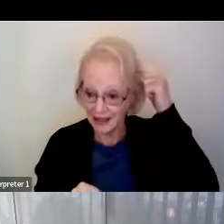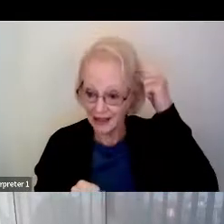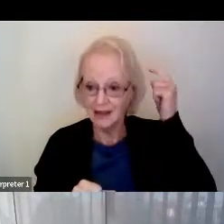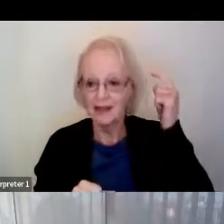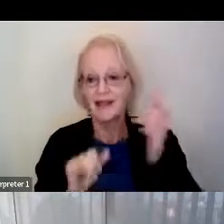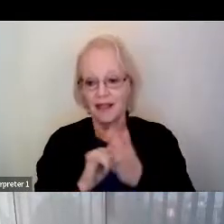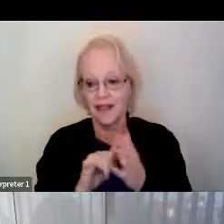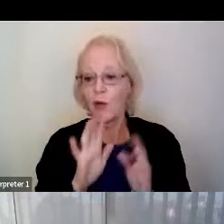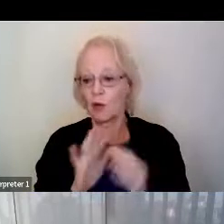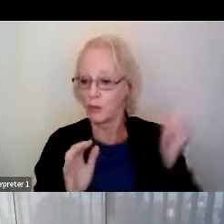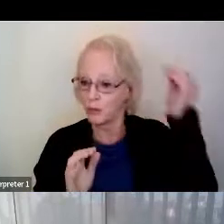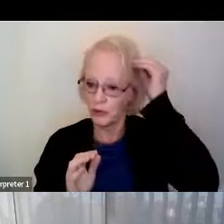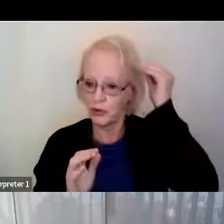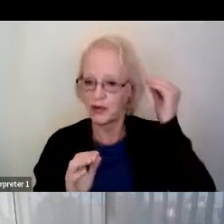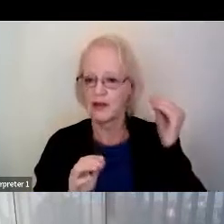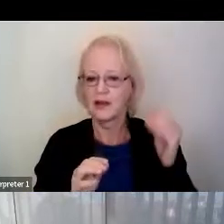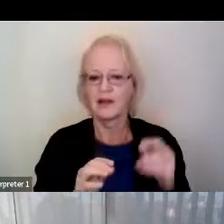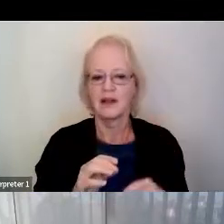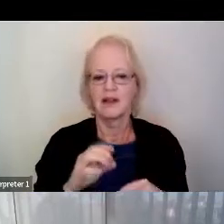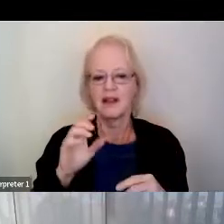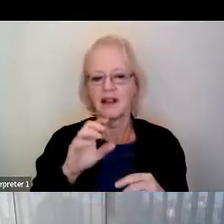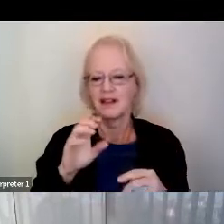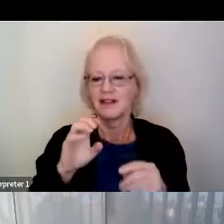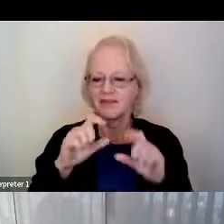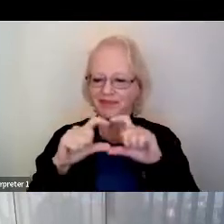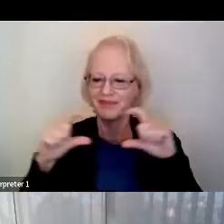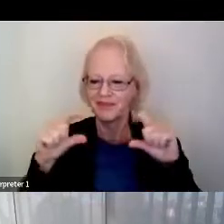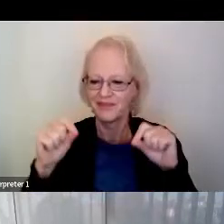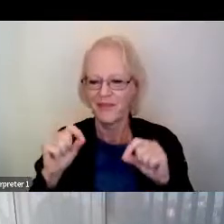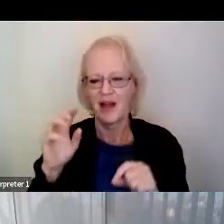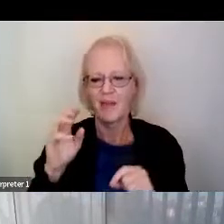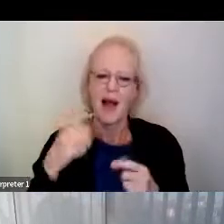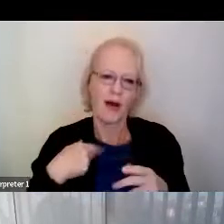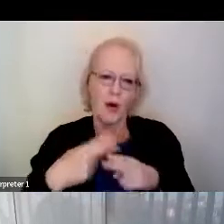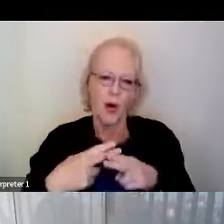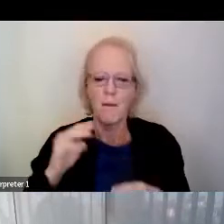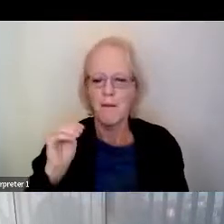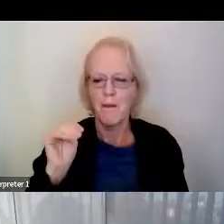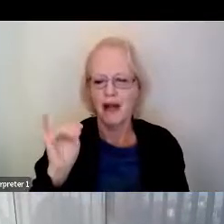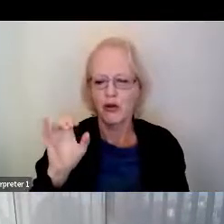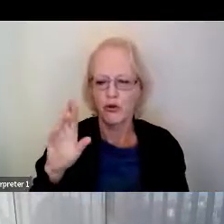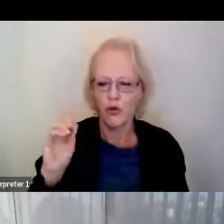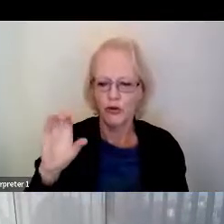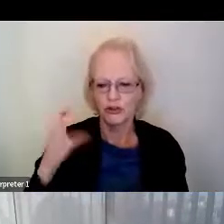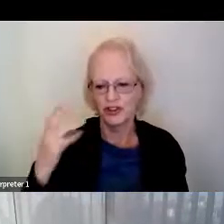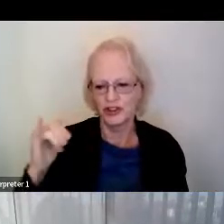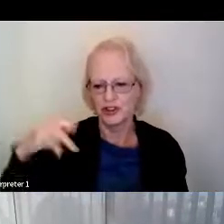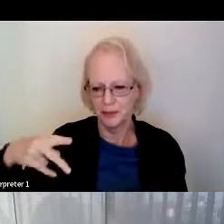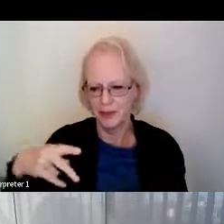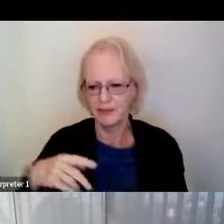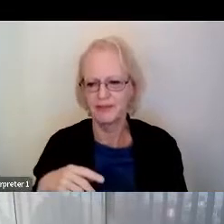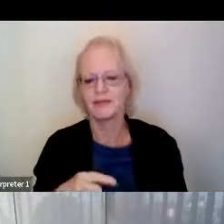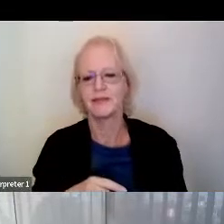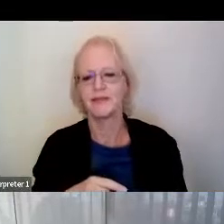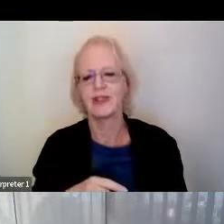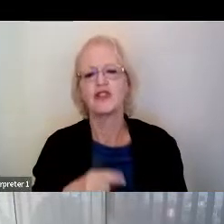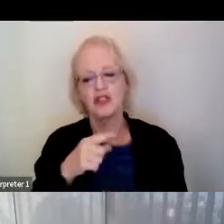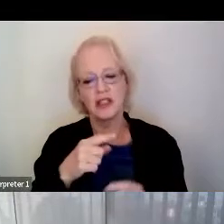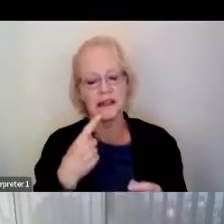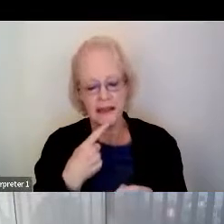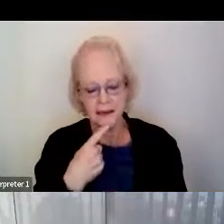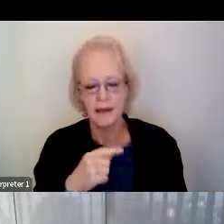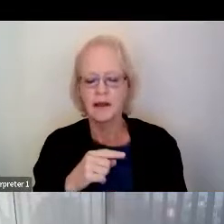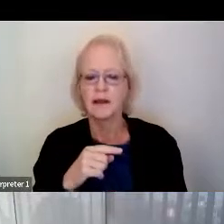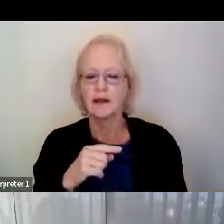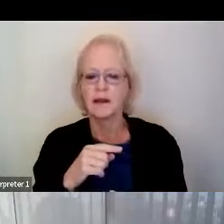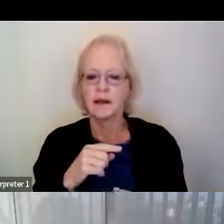implant the so-called ECOG, I think. I just called it a microchip. She continued saying that the goal of the study was for the person